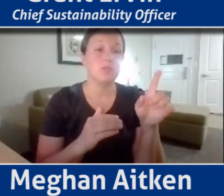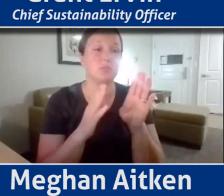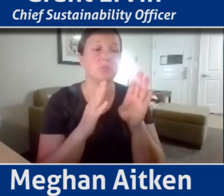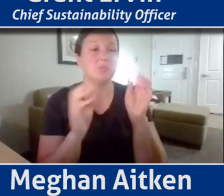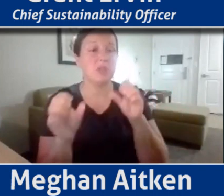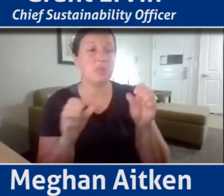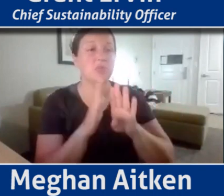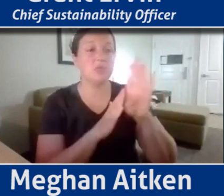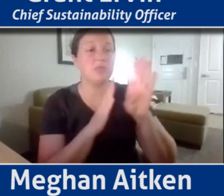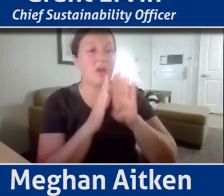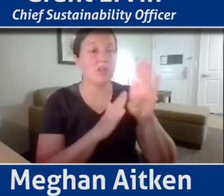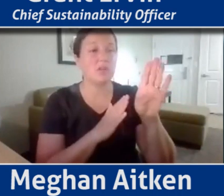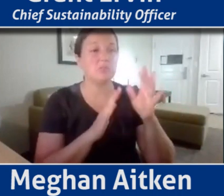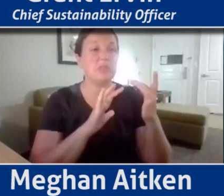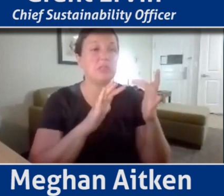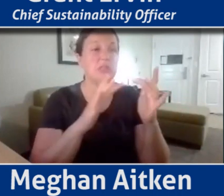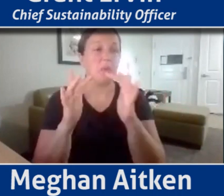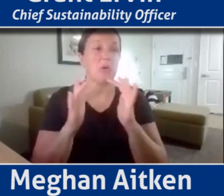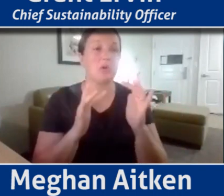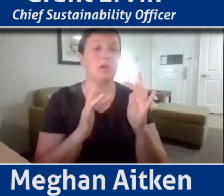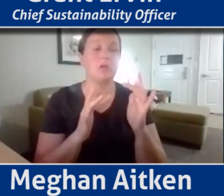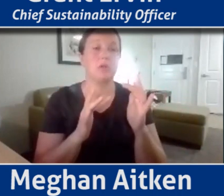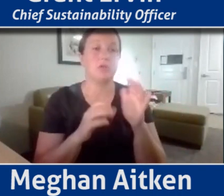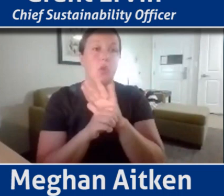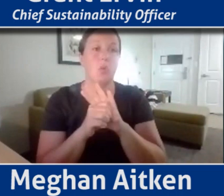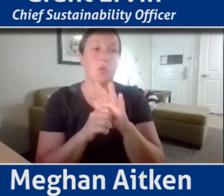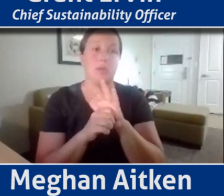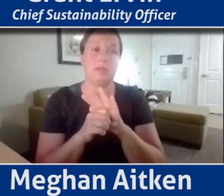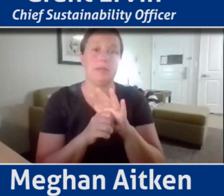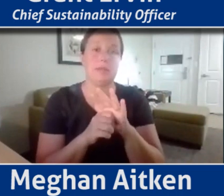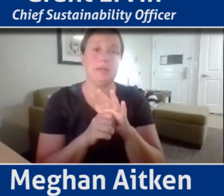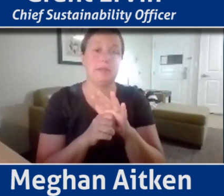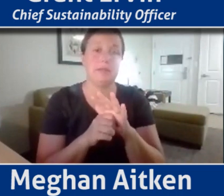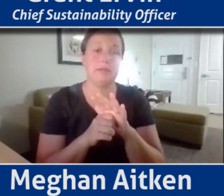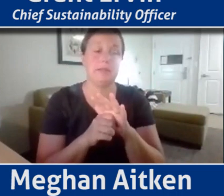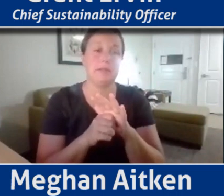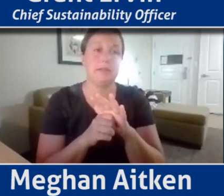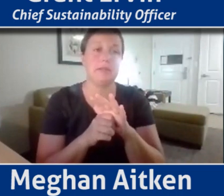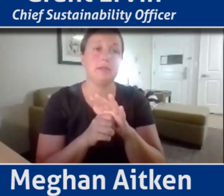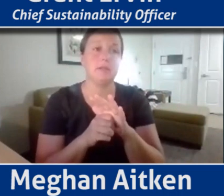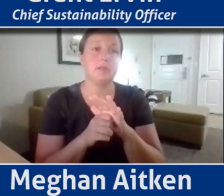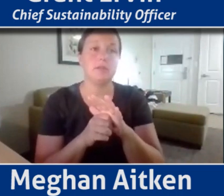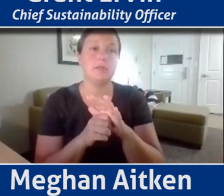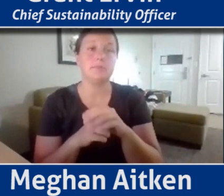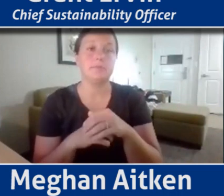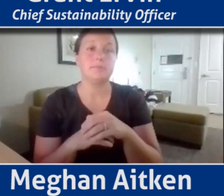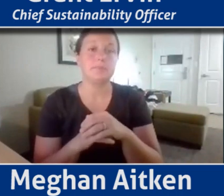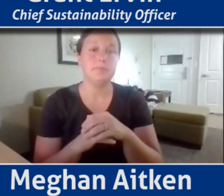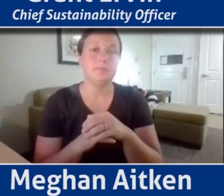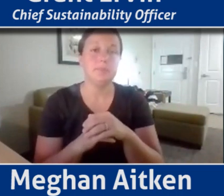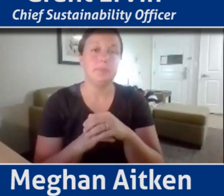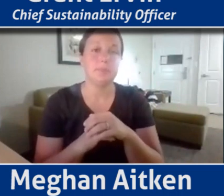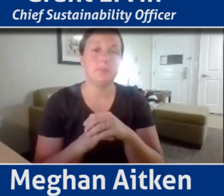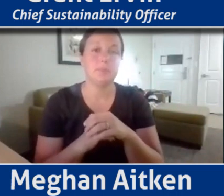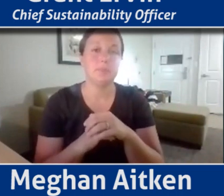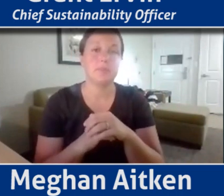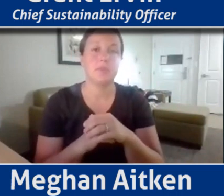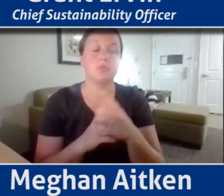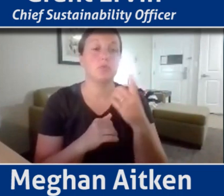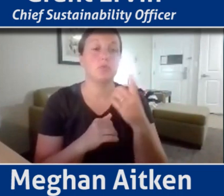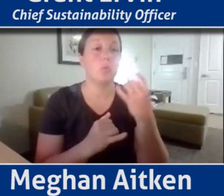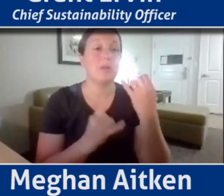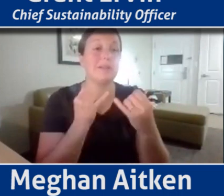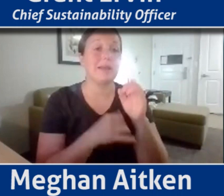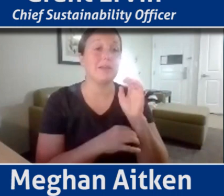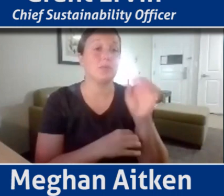that Grant had talked about locally, uh, far as an ecosystem of service. I appreciate that. One last question for you. then I want to